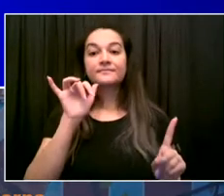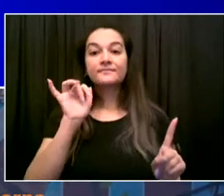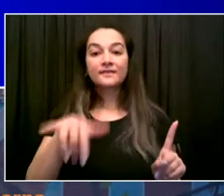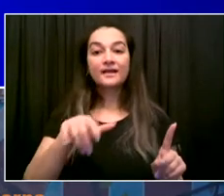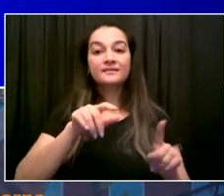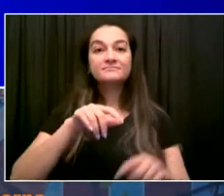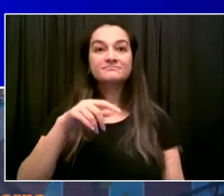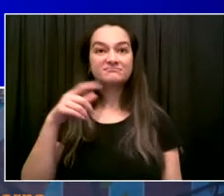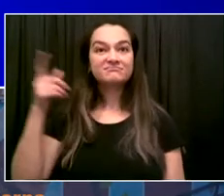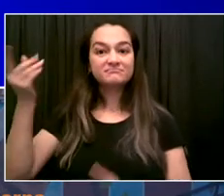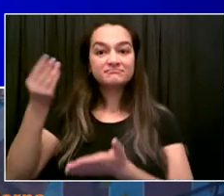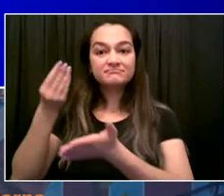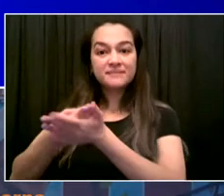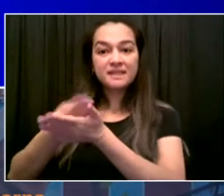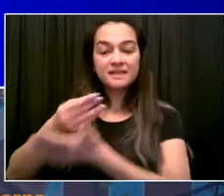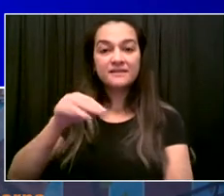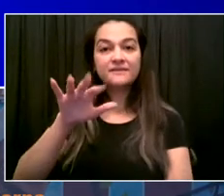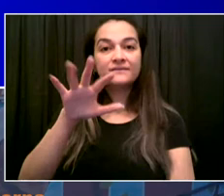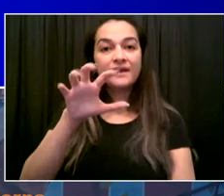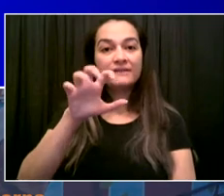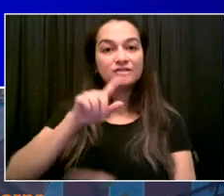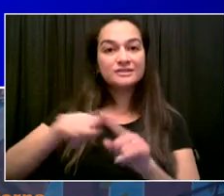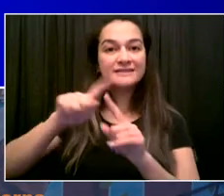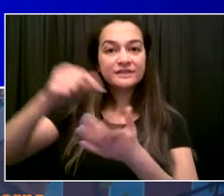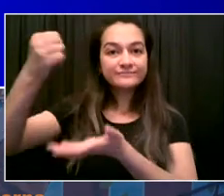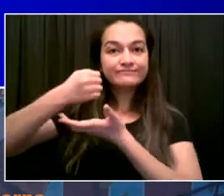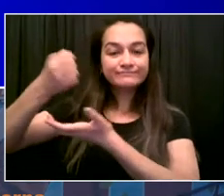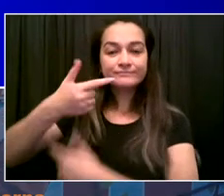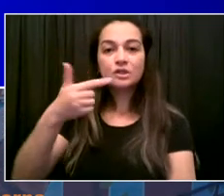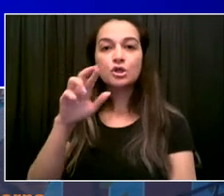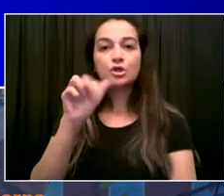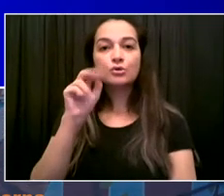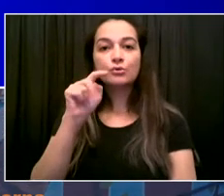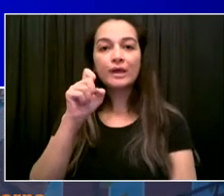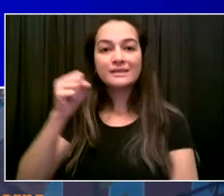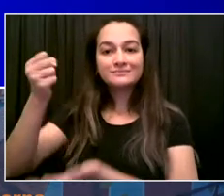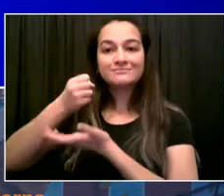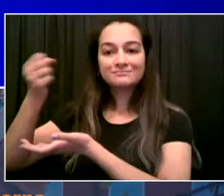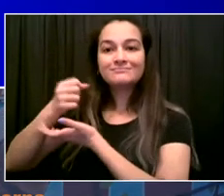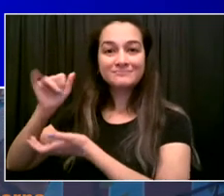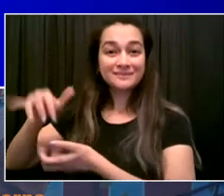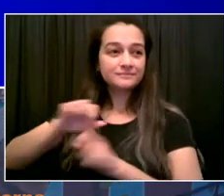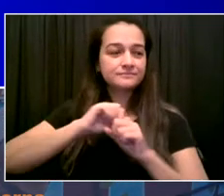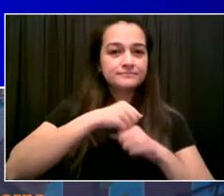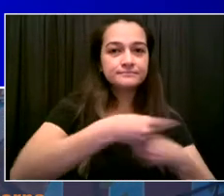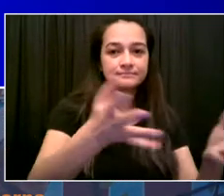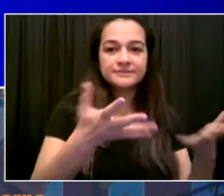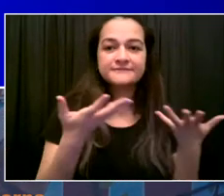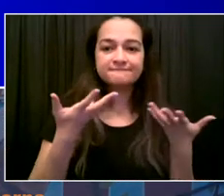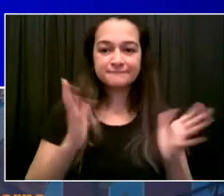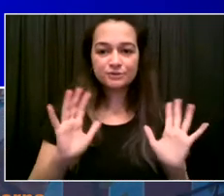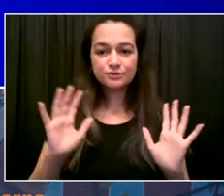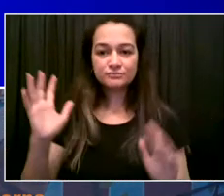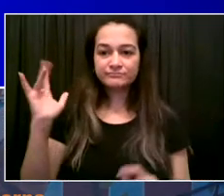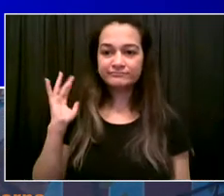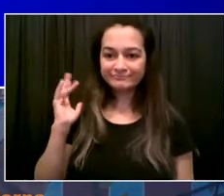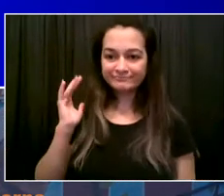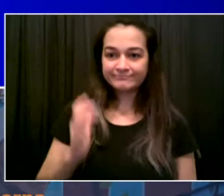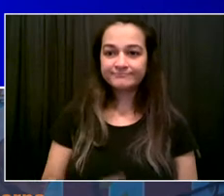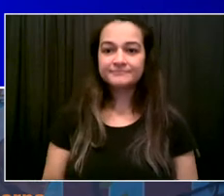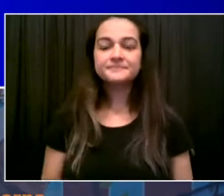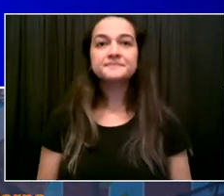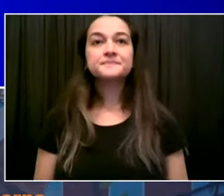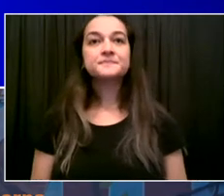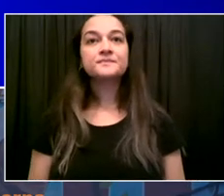in public housing developments. We've got artists who will be doing public performances in neighborhoods all over the city. We